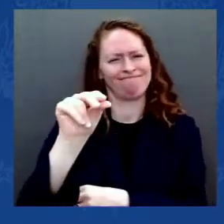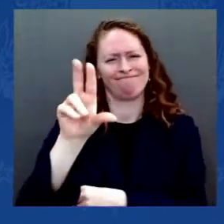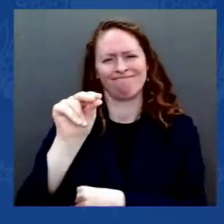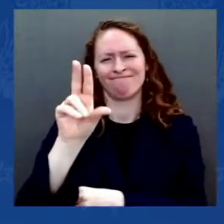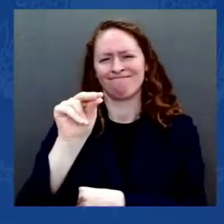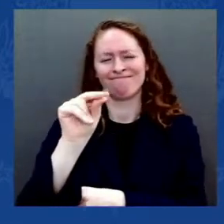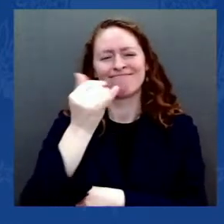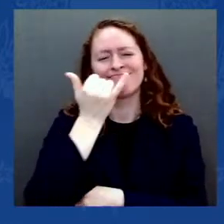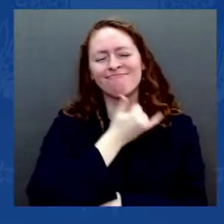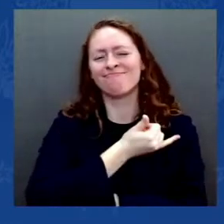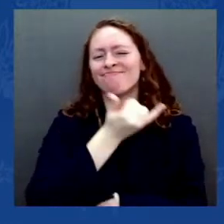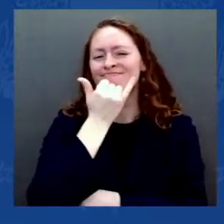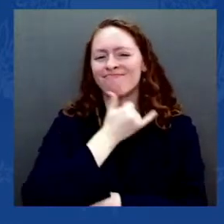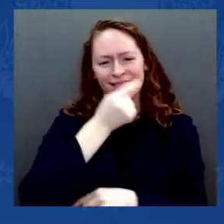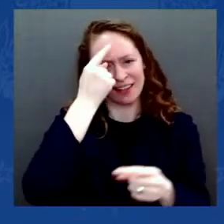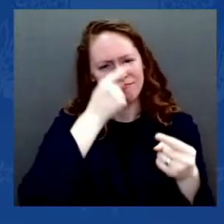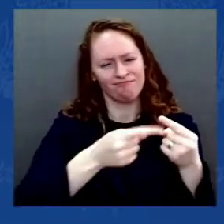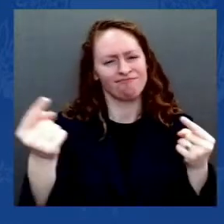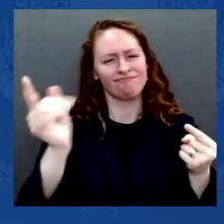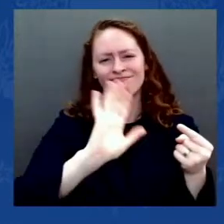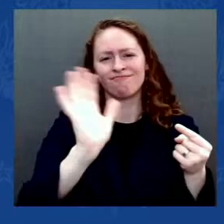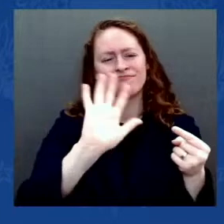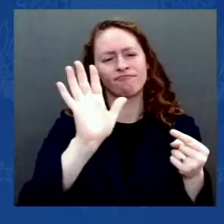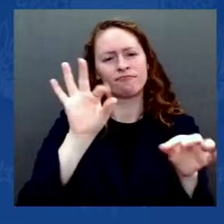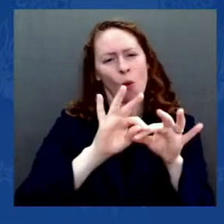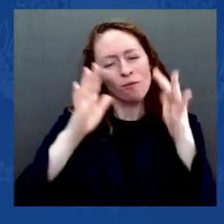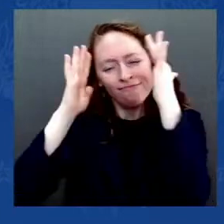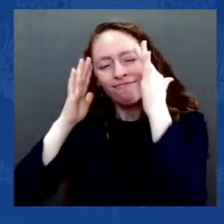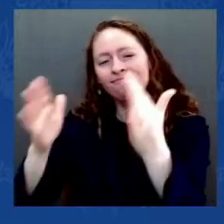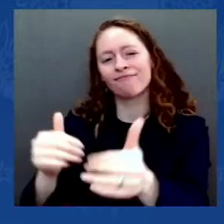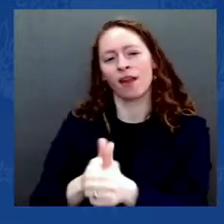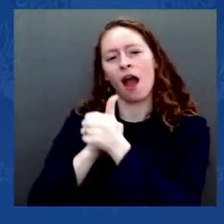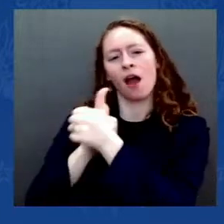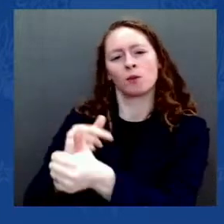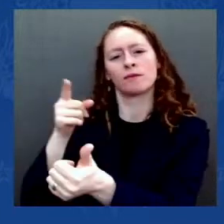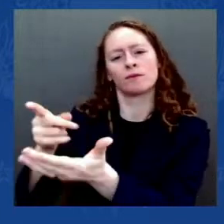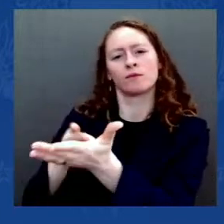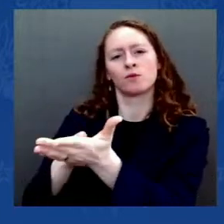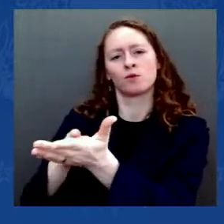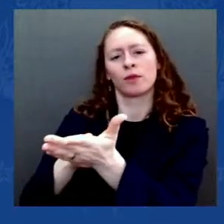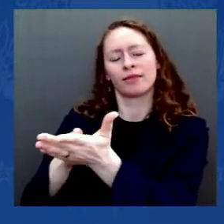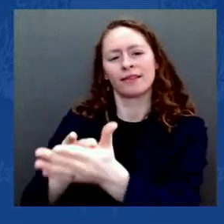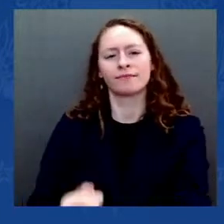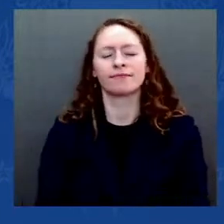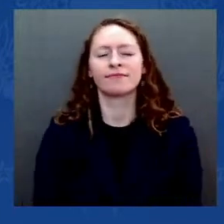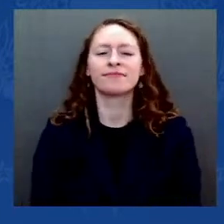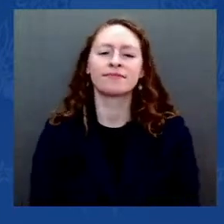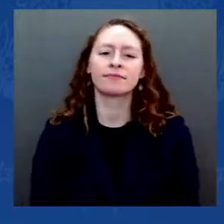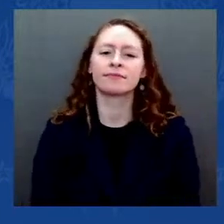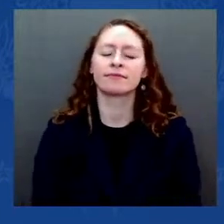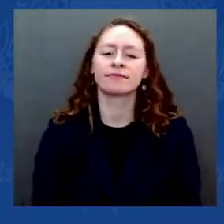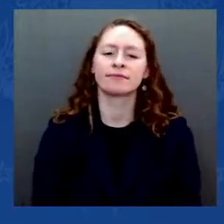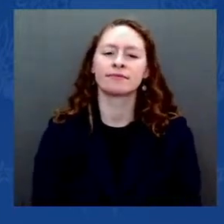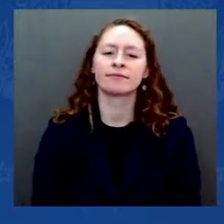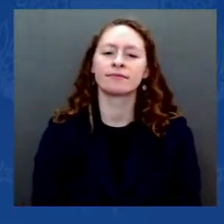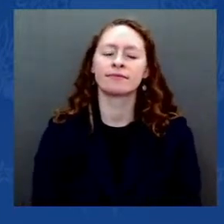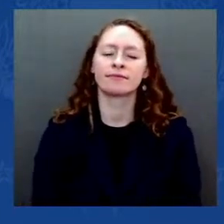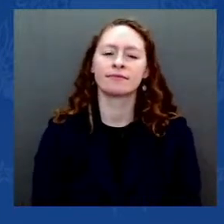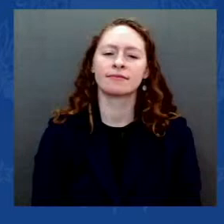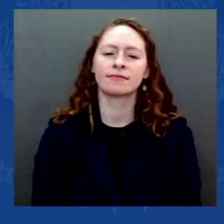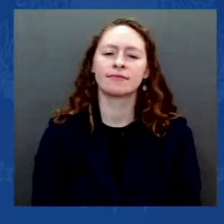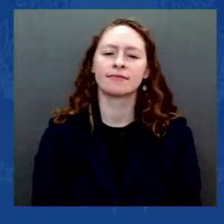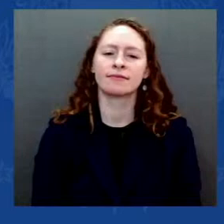The election of 2020 was the greatest demonstration of democracy in the history of this country.